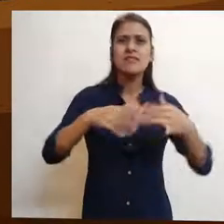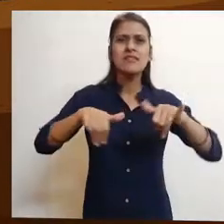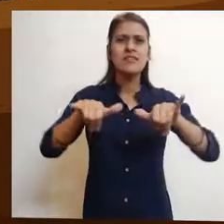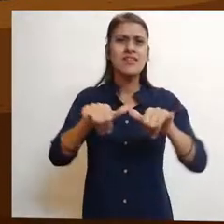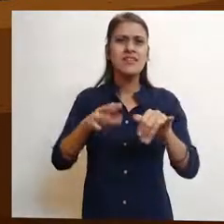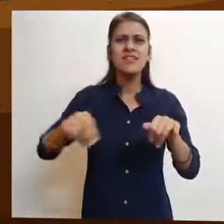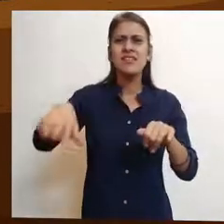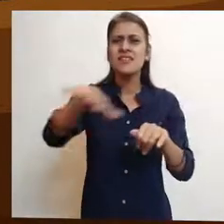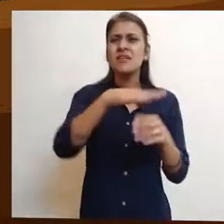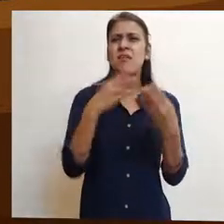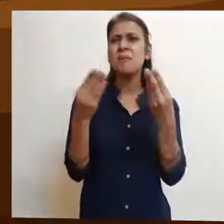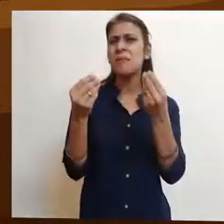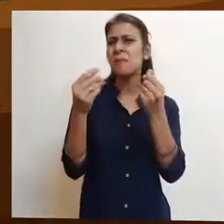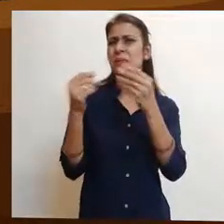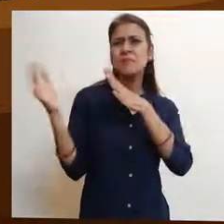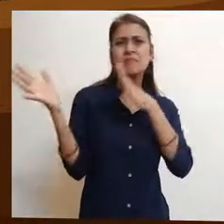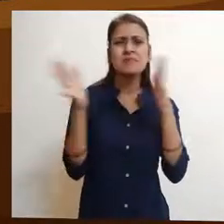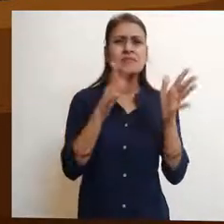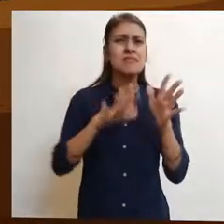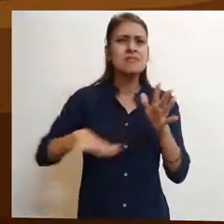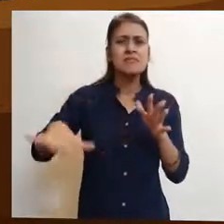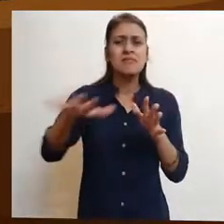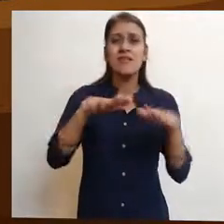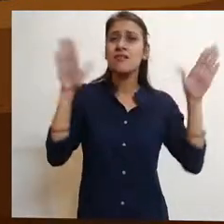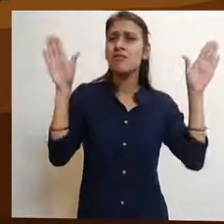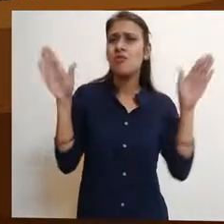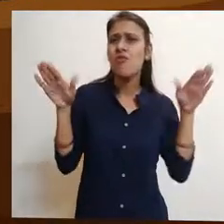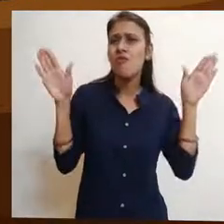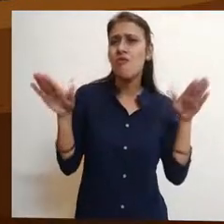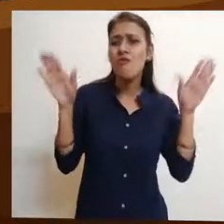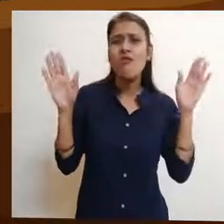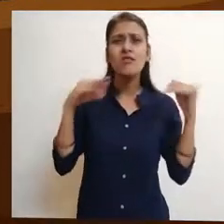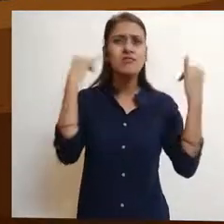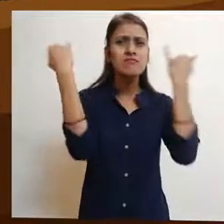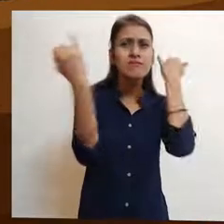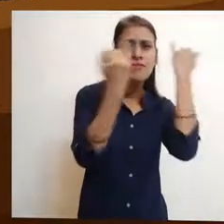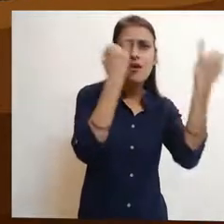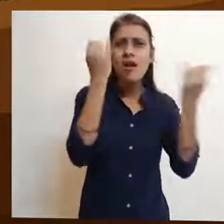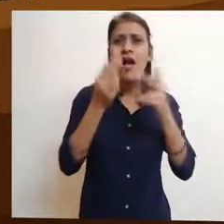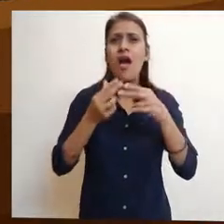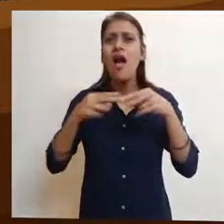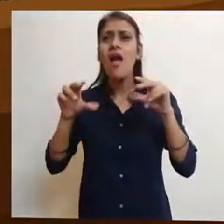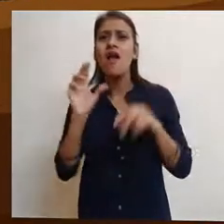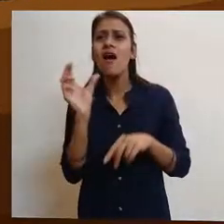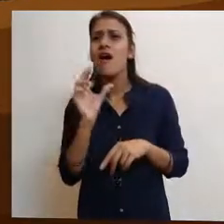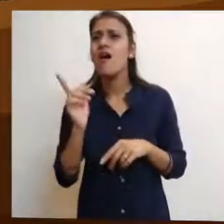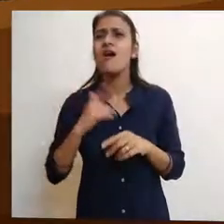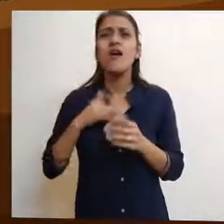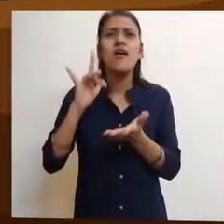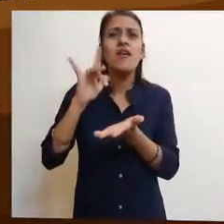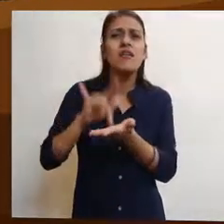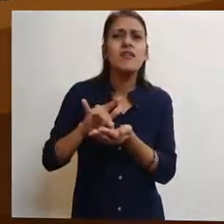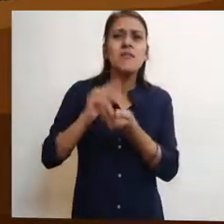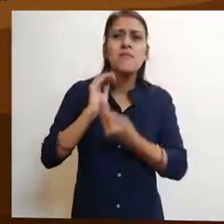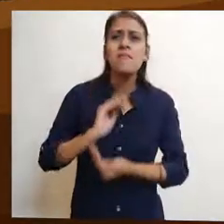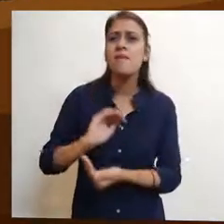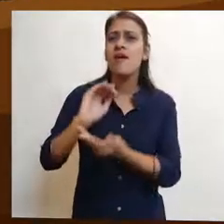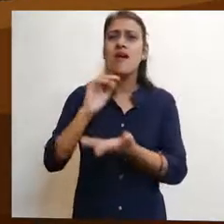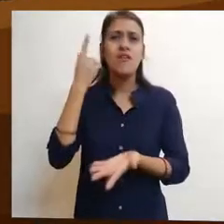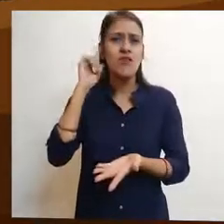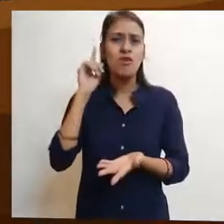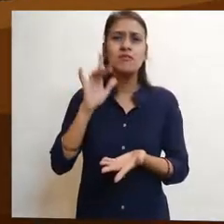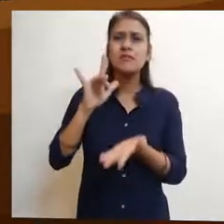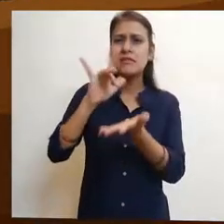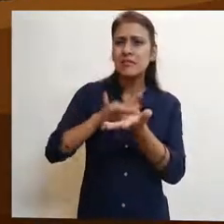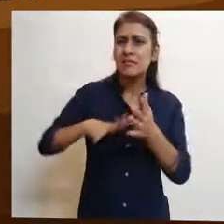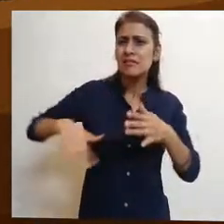little village, a tiny bird searched for a place to lay her eggs. The land was